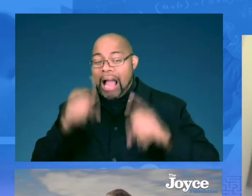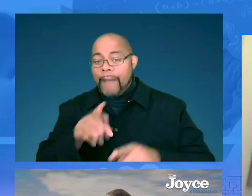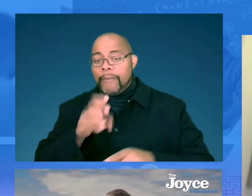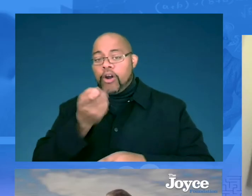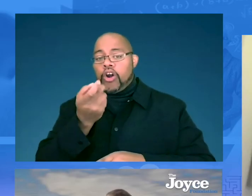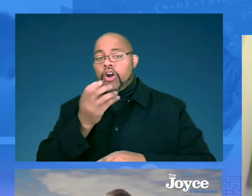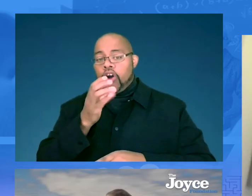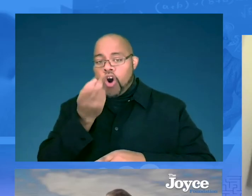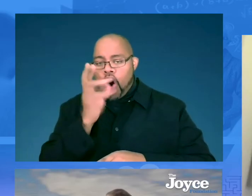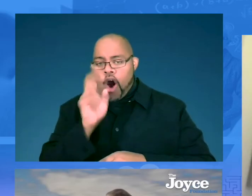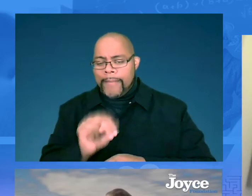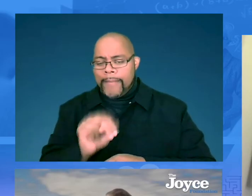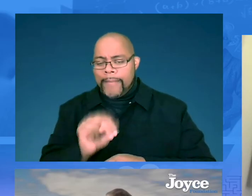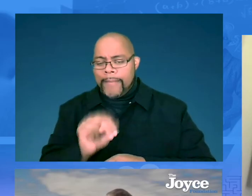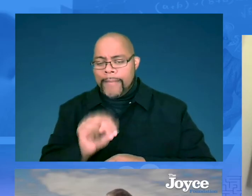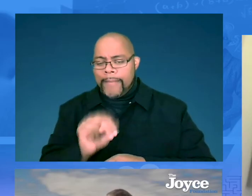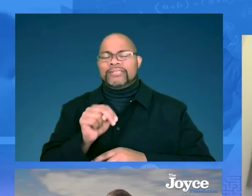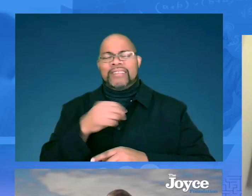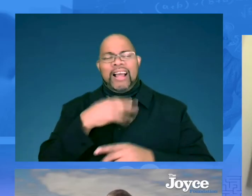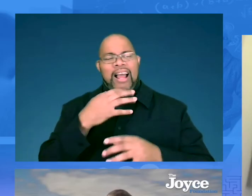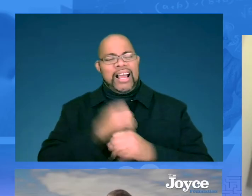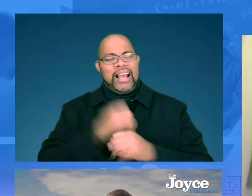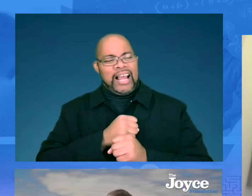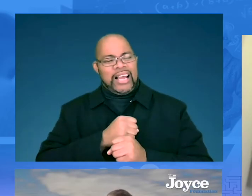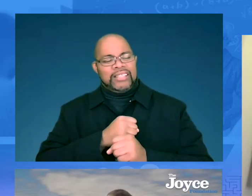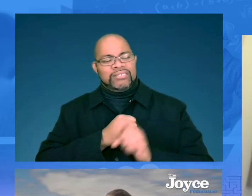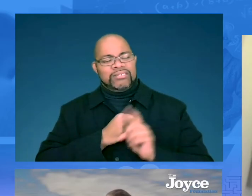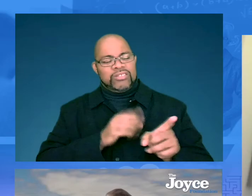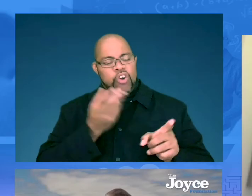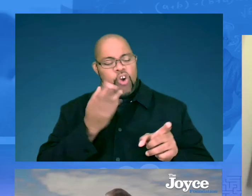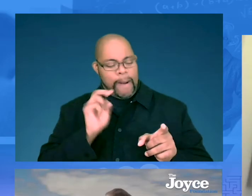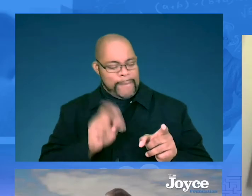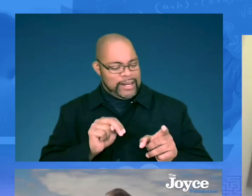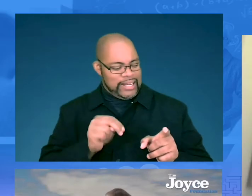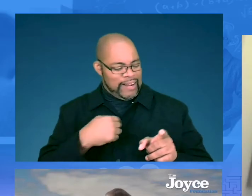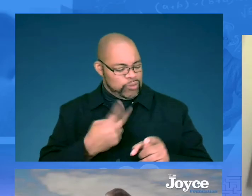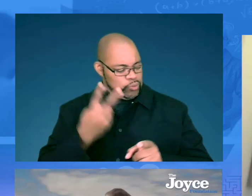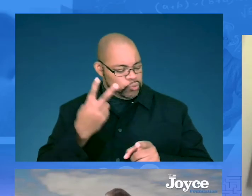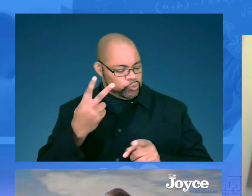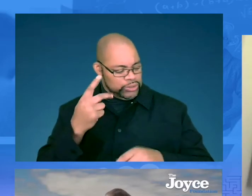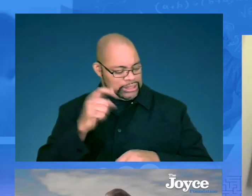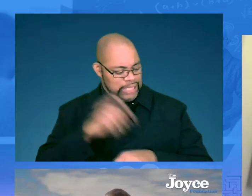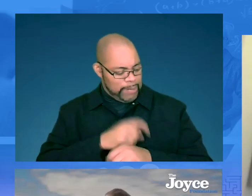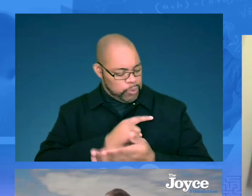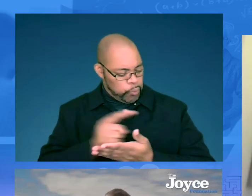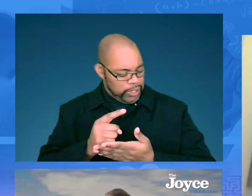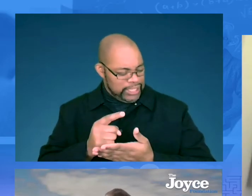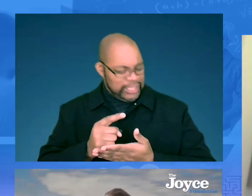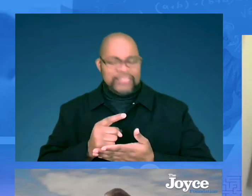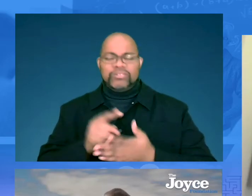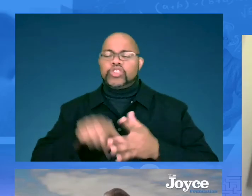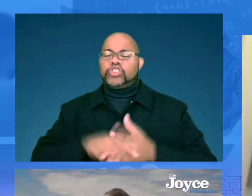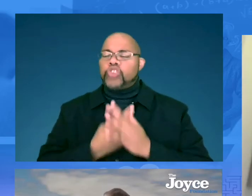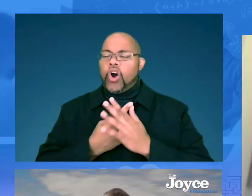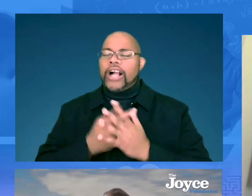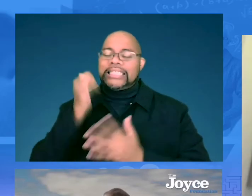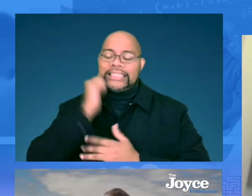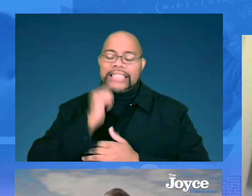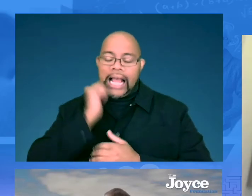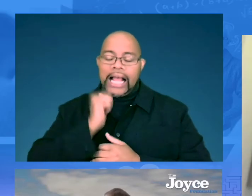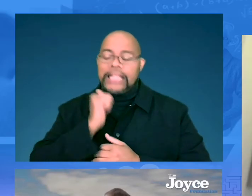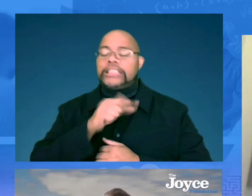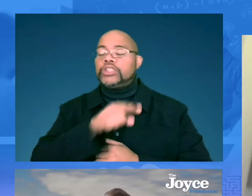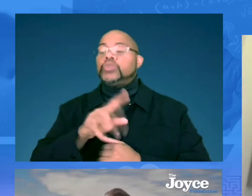wasn't very long until Carmen on, I got it, Carmen had, what was it, two times a week?